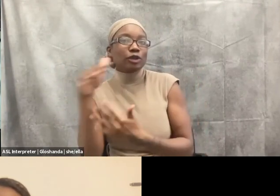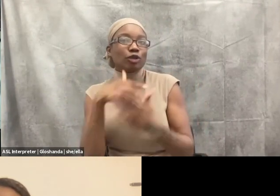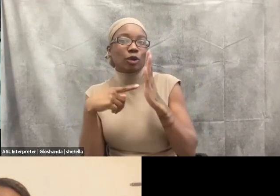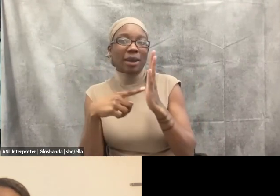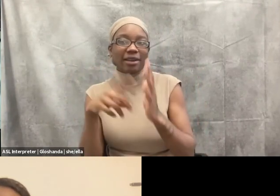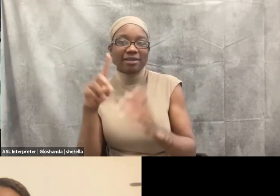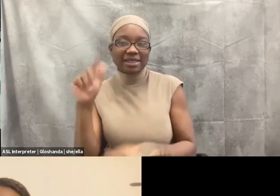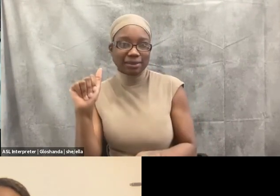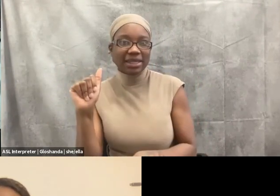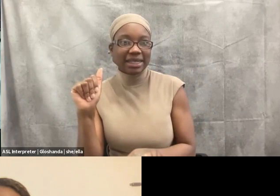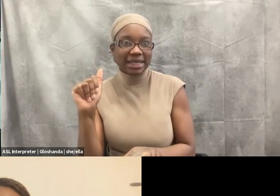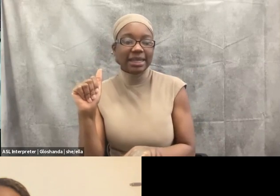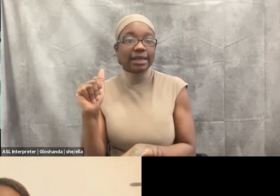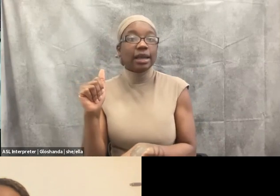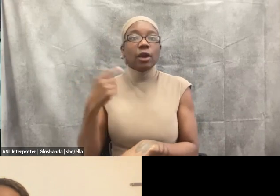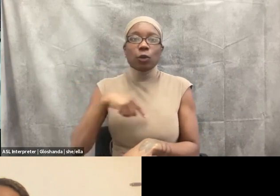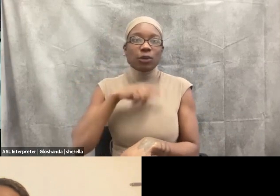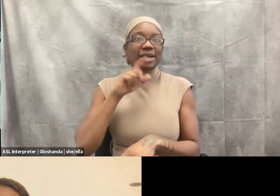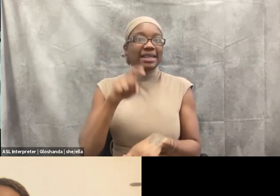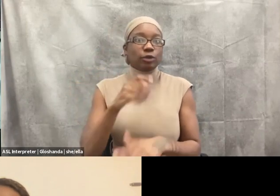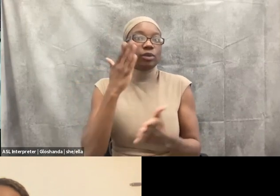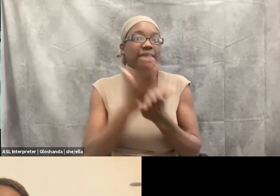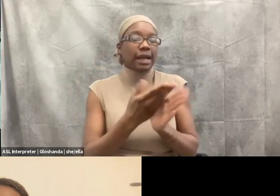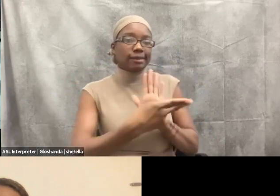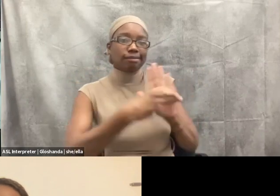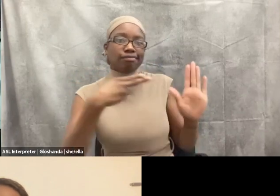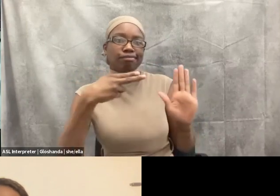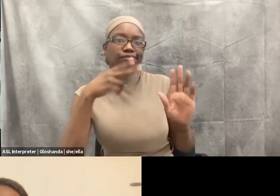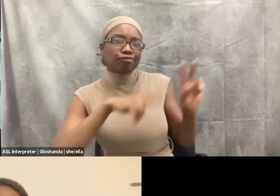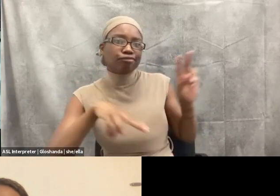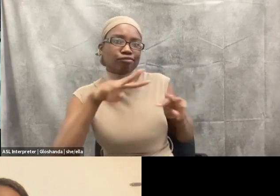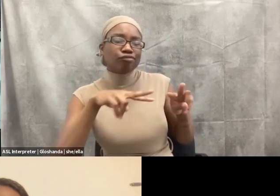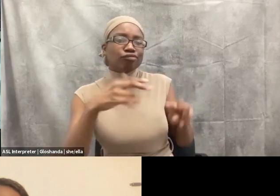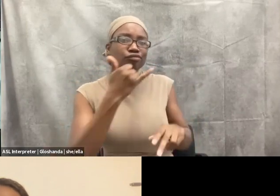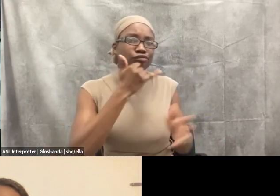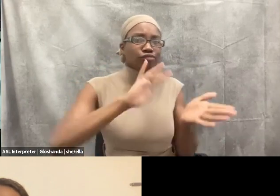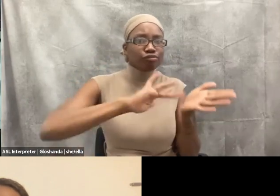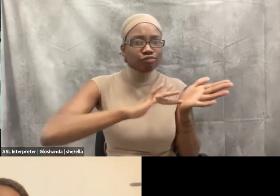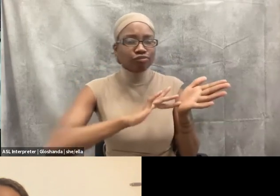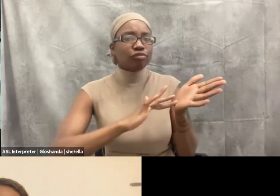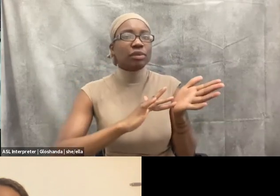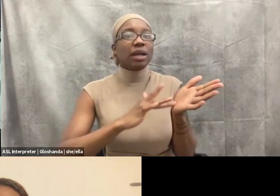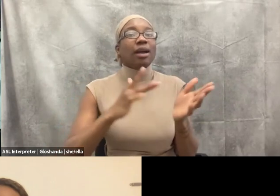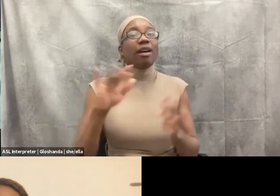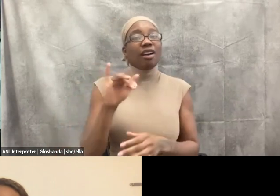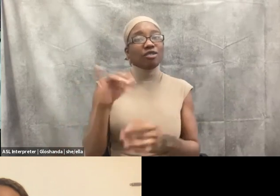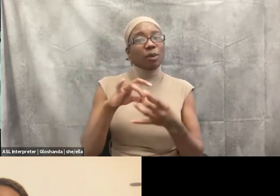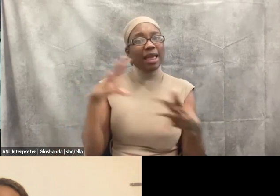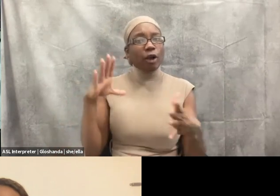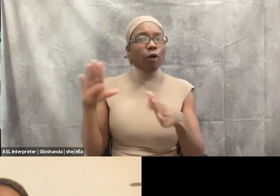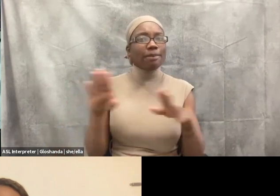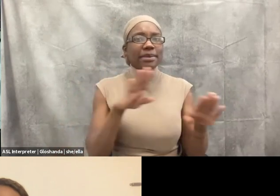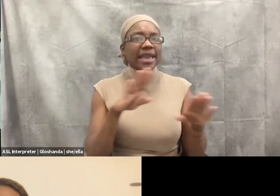suicidal do. We look at how does a person who is suicidal feel under our care, um, and then not treat suicide as necessarily